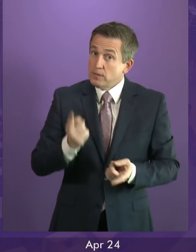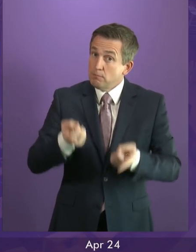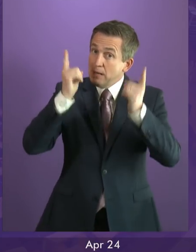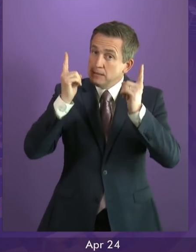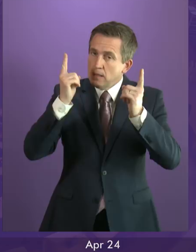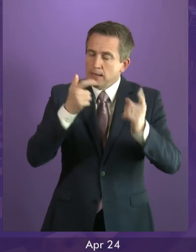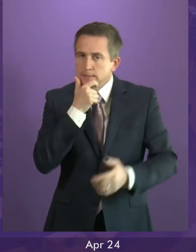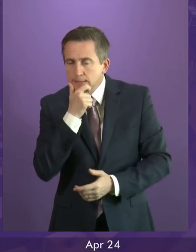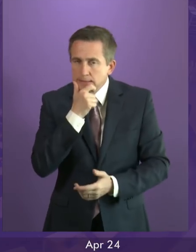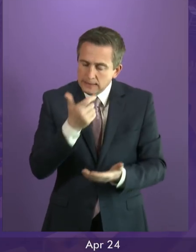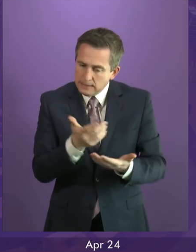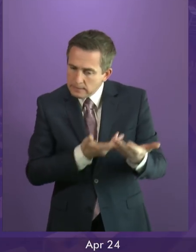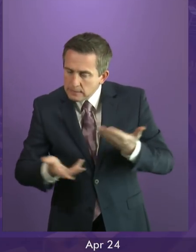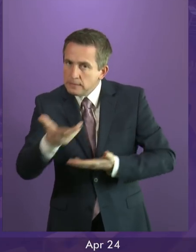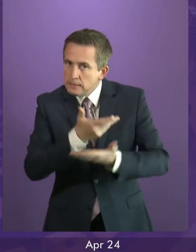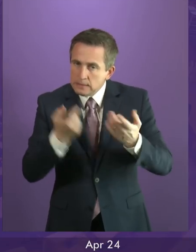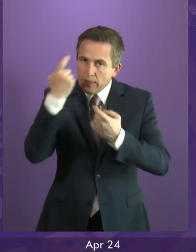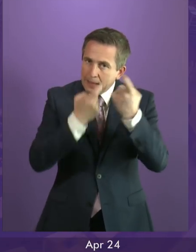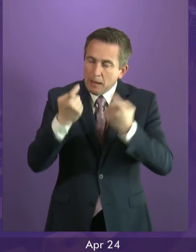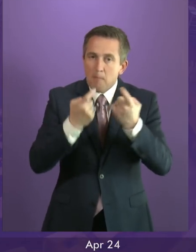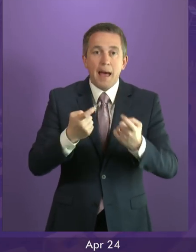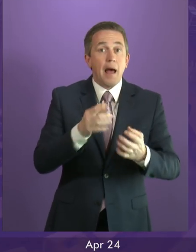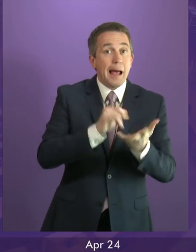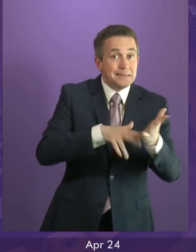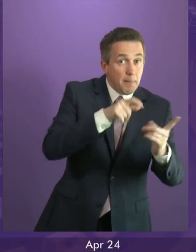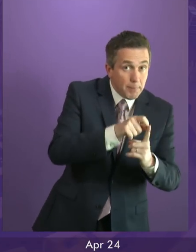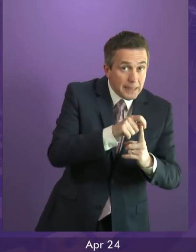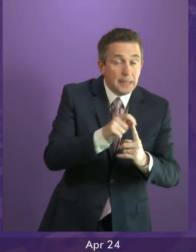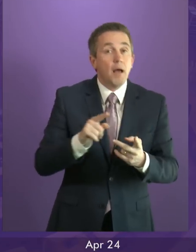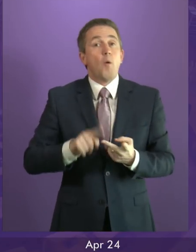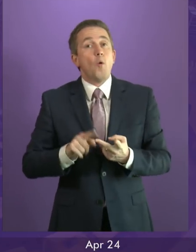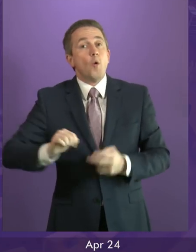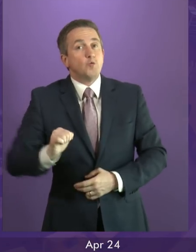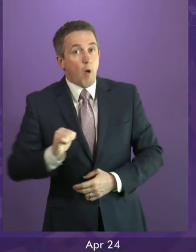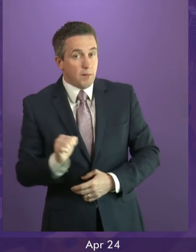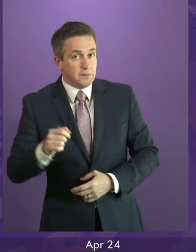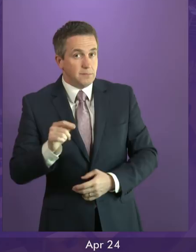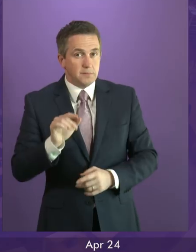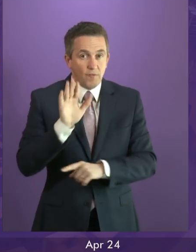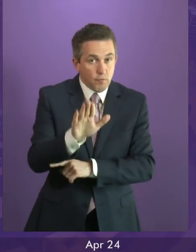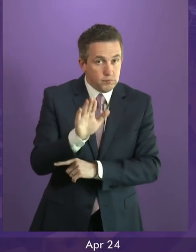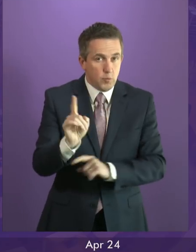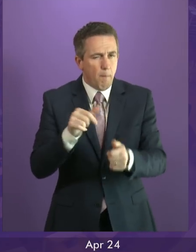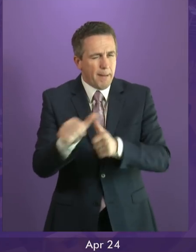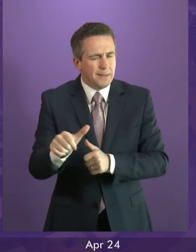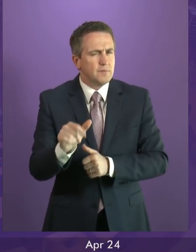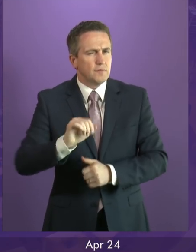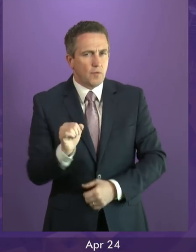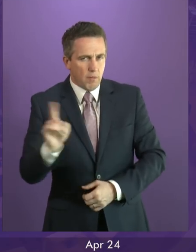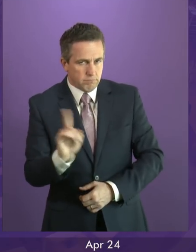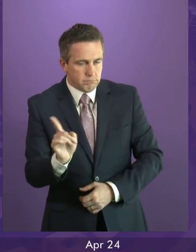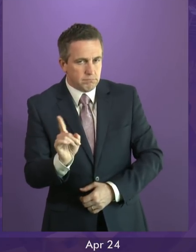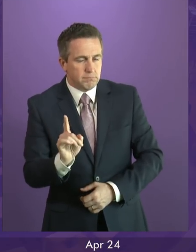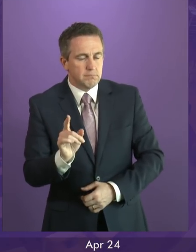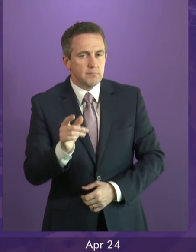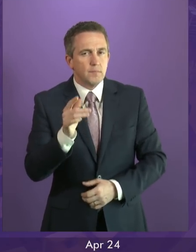simply in my party's interest, but in the national interest. In doing so, a key priority is